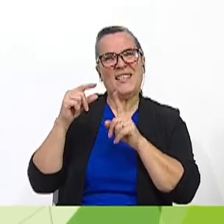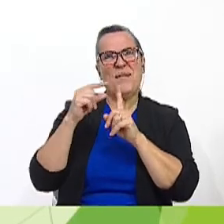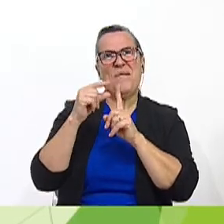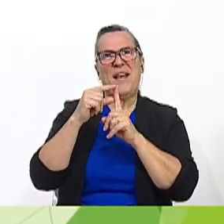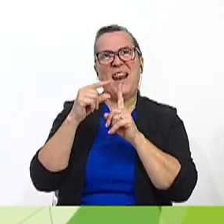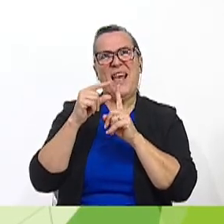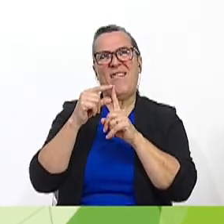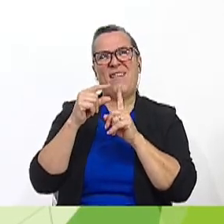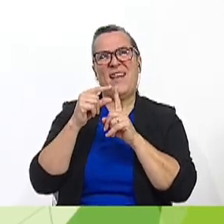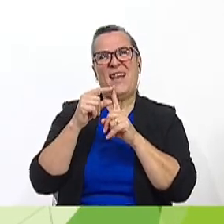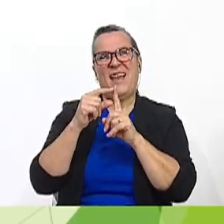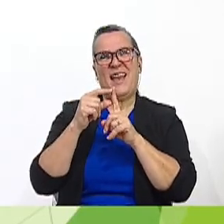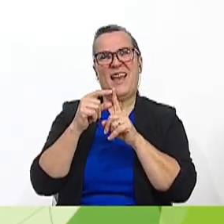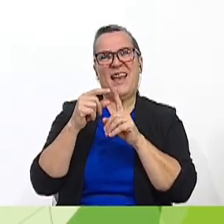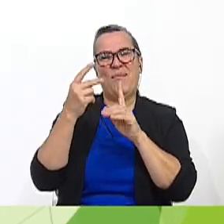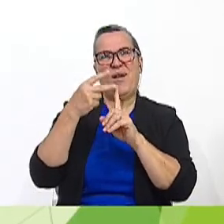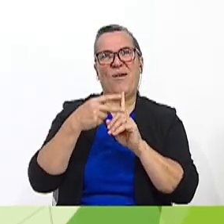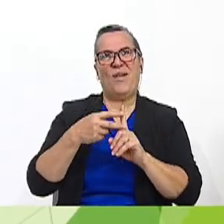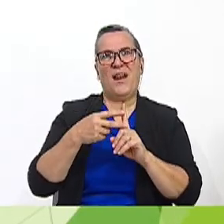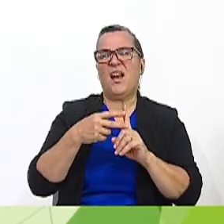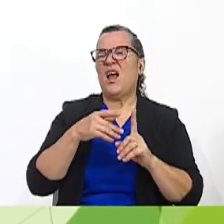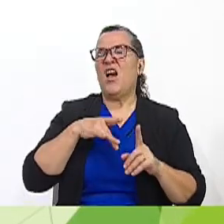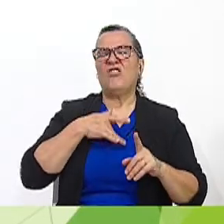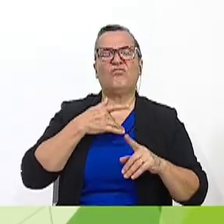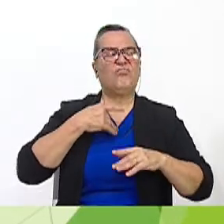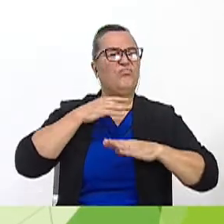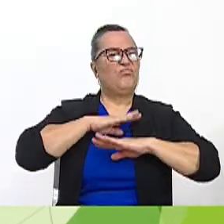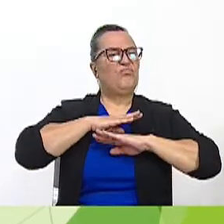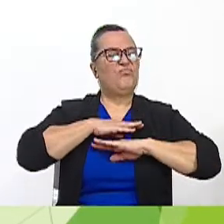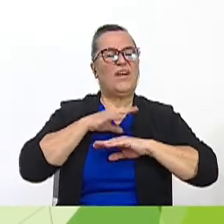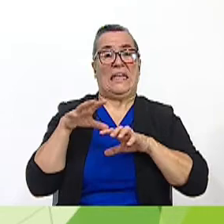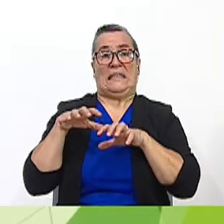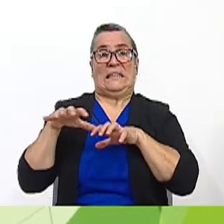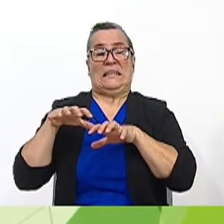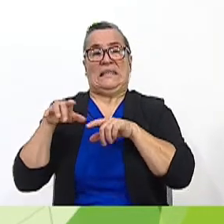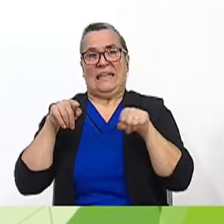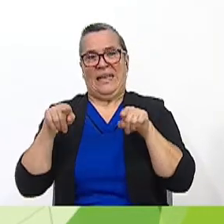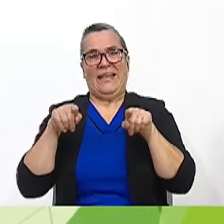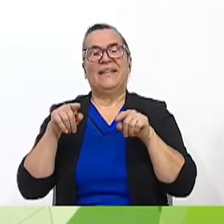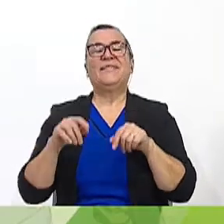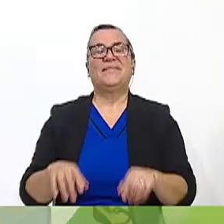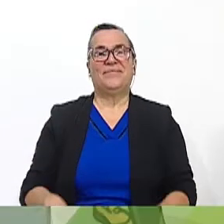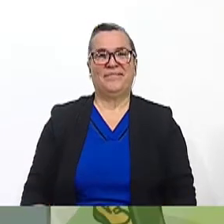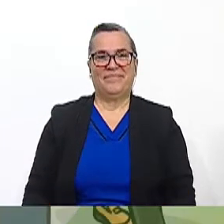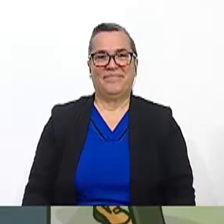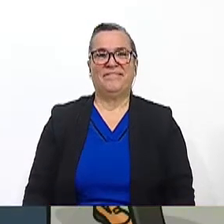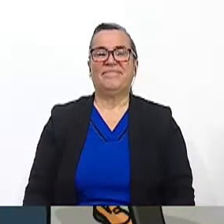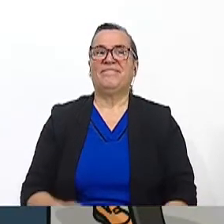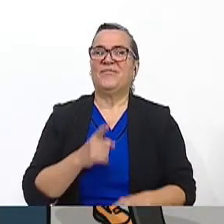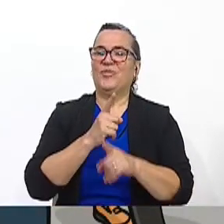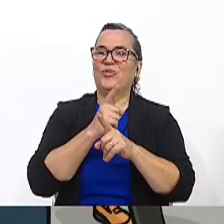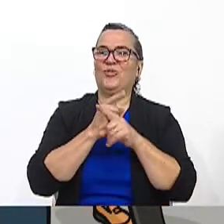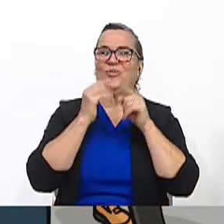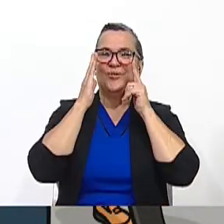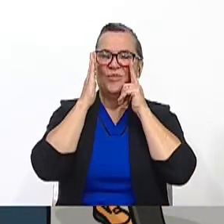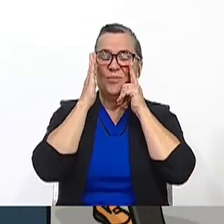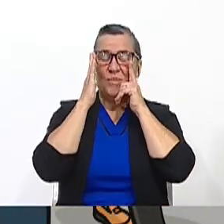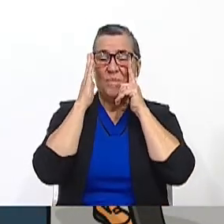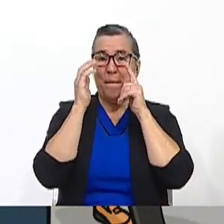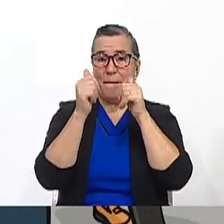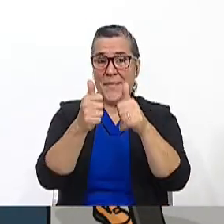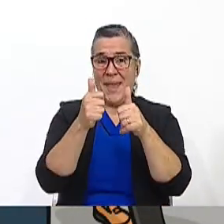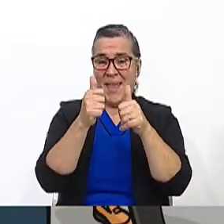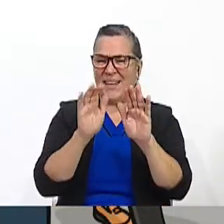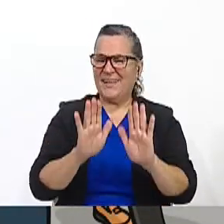in the vocabulary, right? Unpleasiness and anxiety. Okay. Very good.